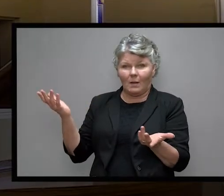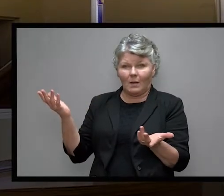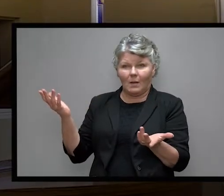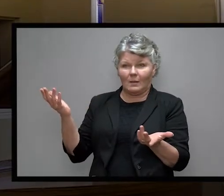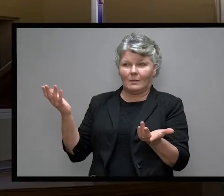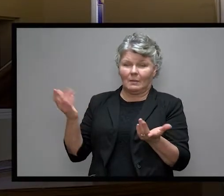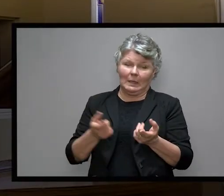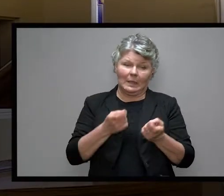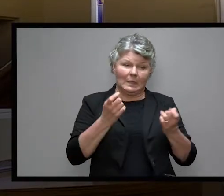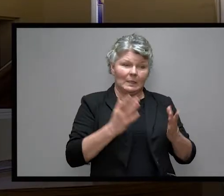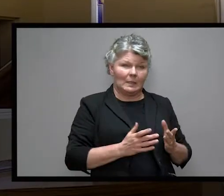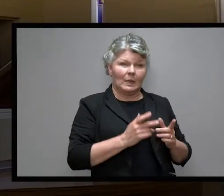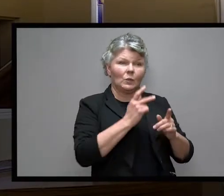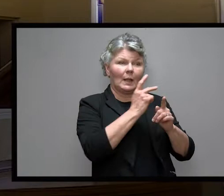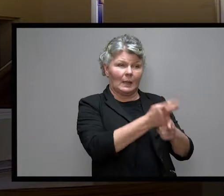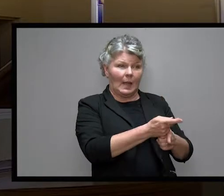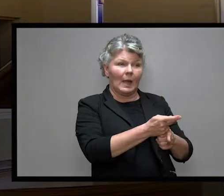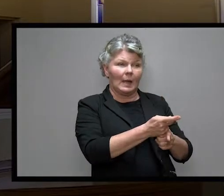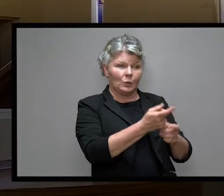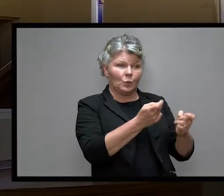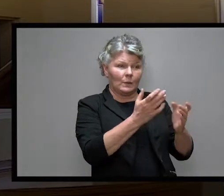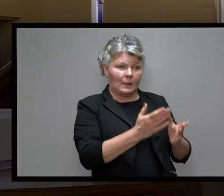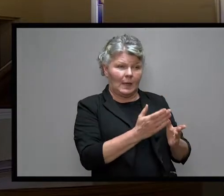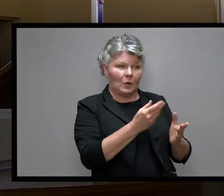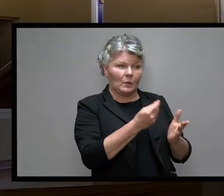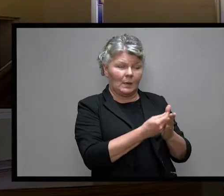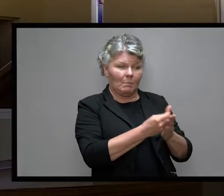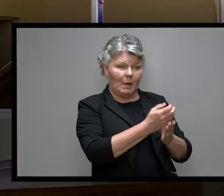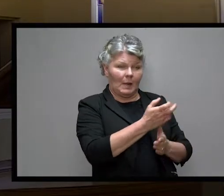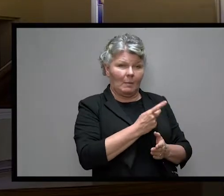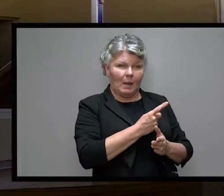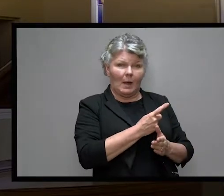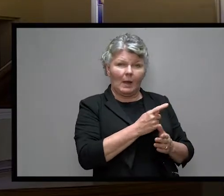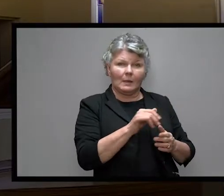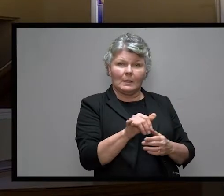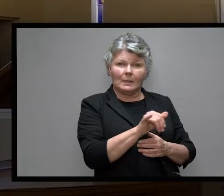Even sinners lend to sinners to get back the same amount.